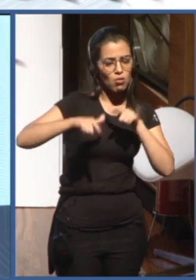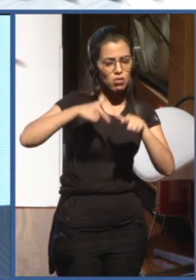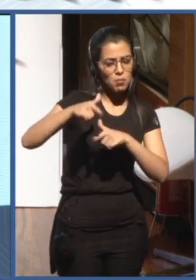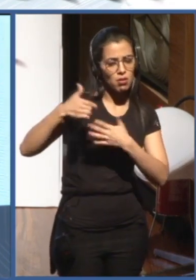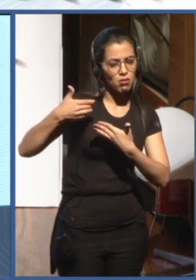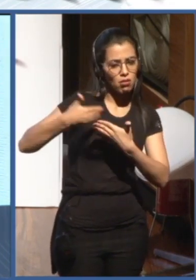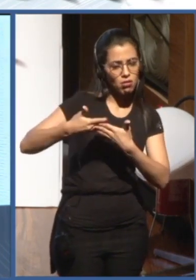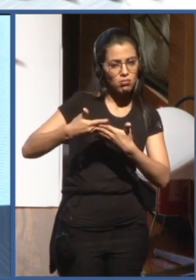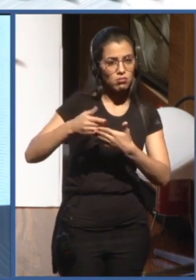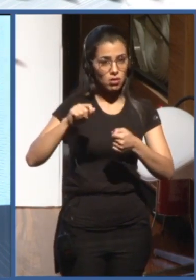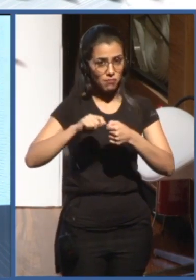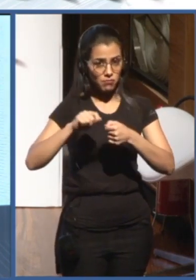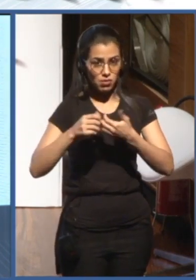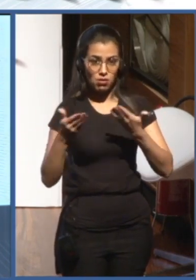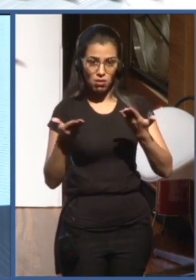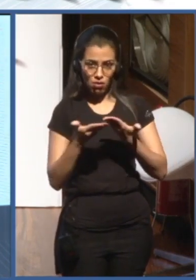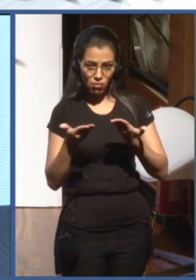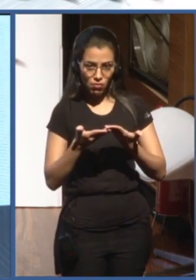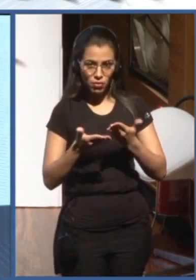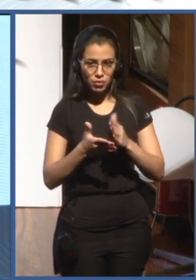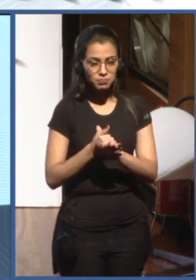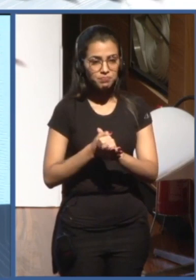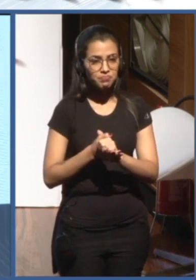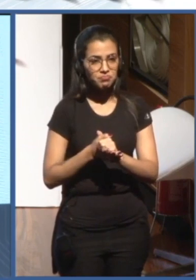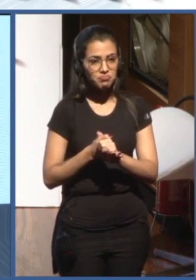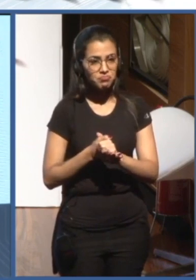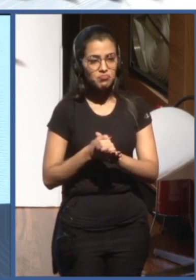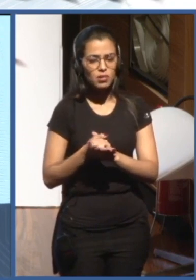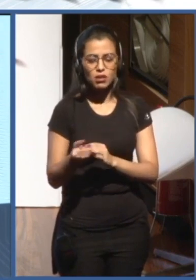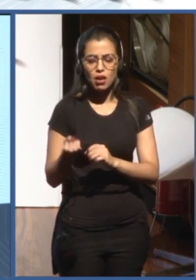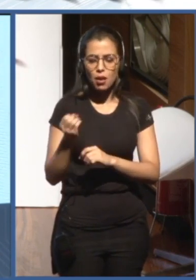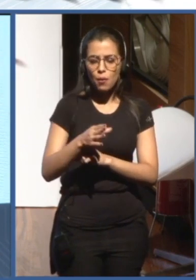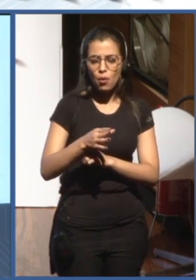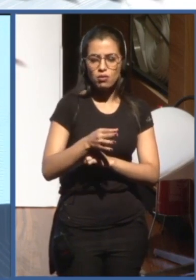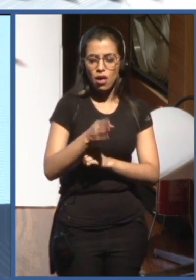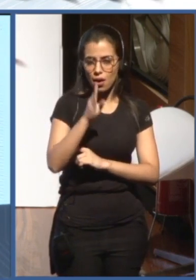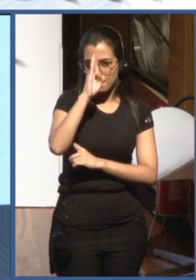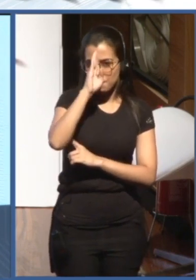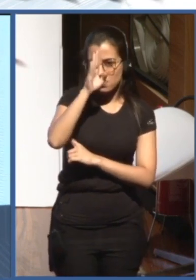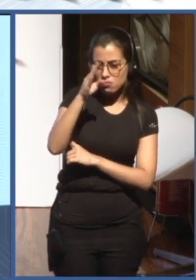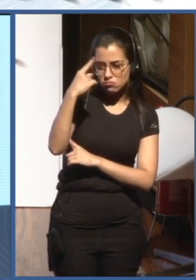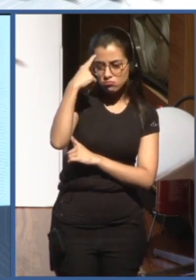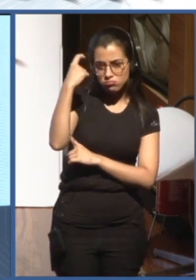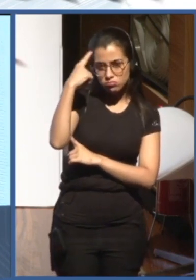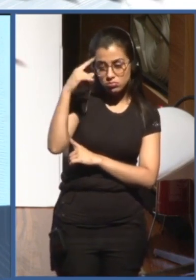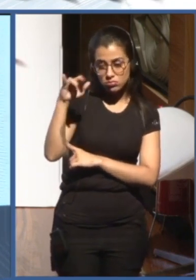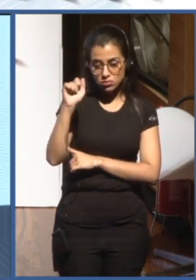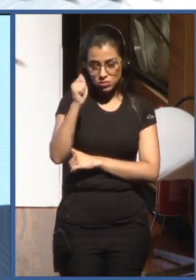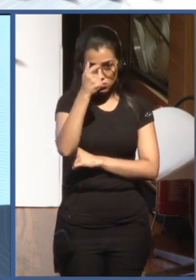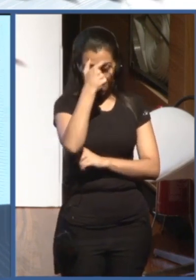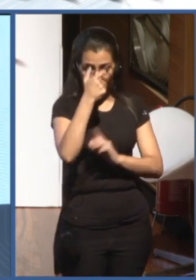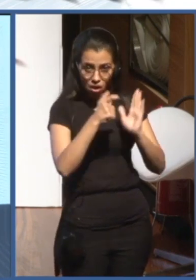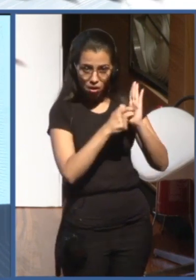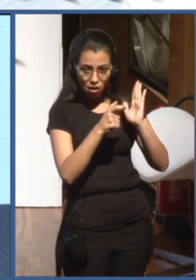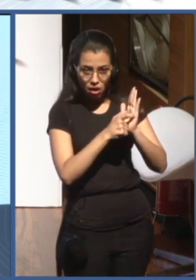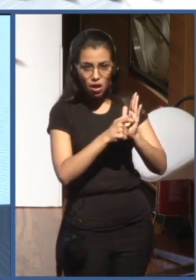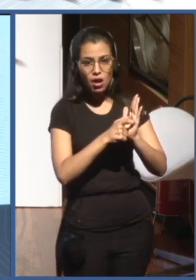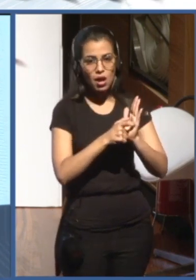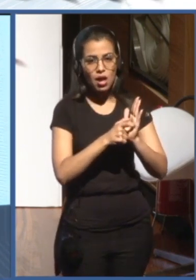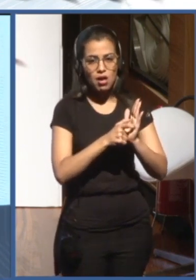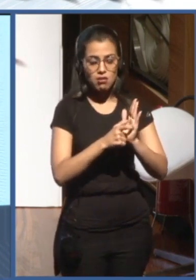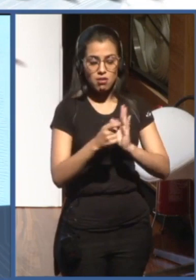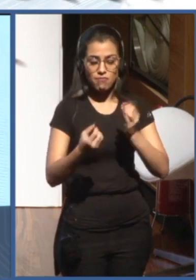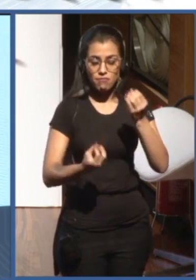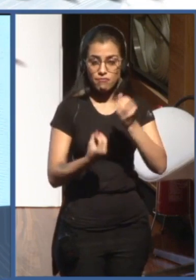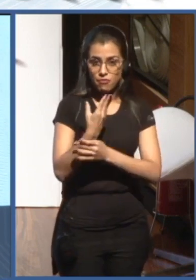their principles for artificial intelligence that was most recently adopted by the G20, the ITU with whom we are working closely, UN ECLAC,